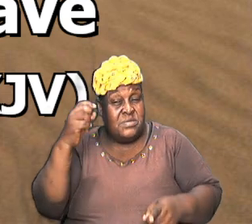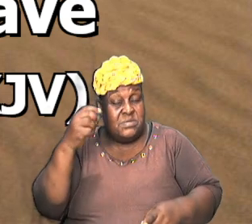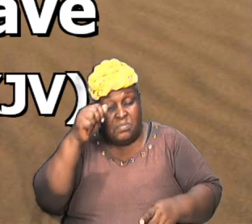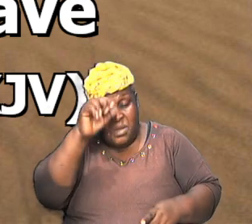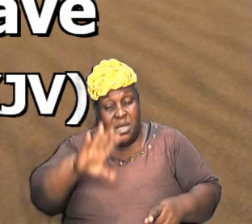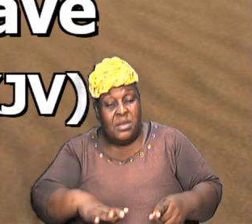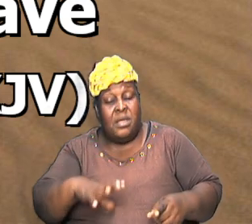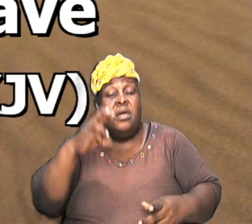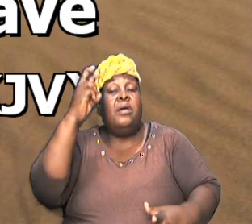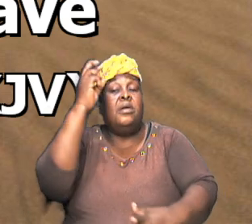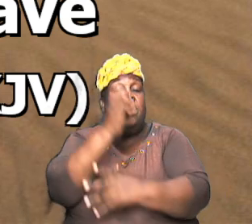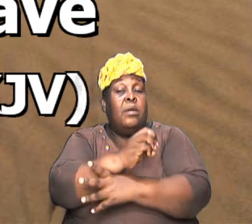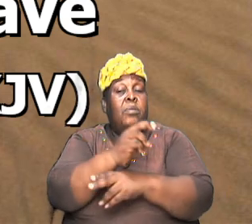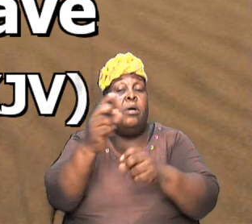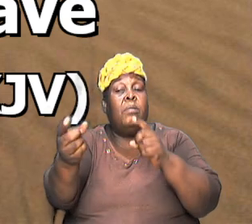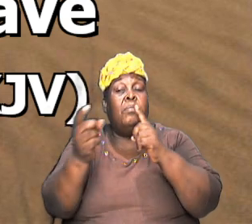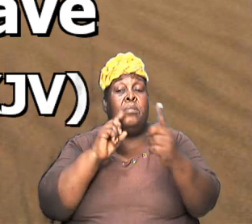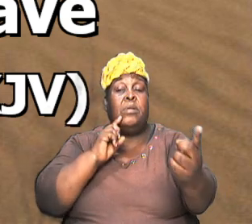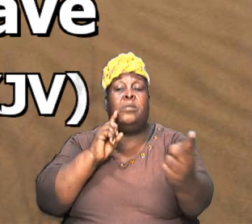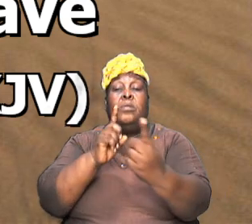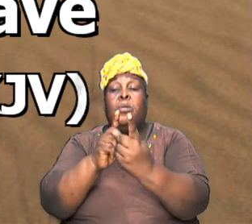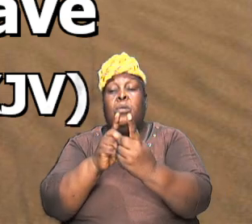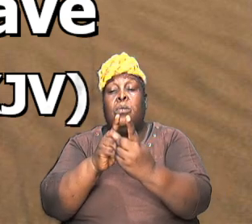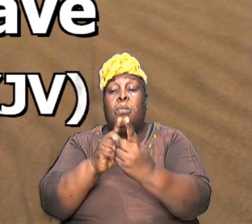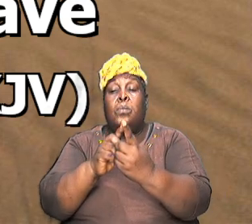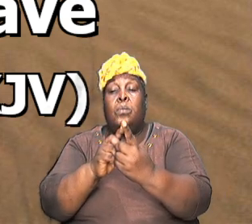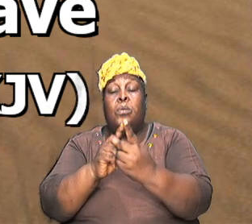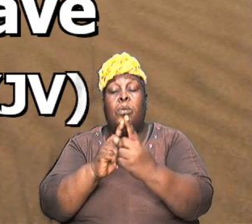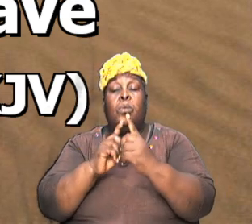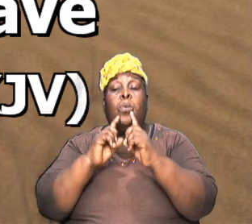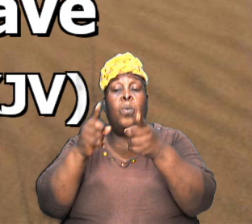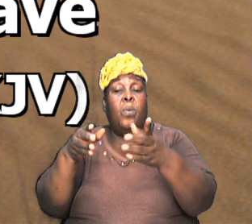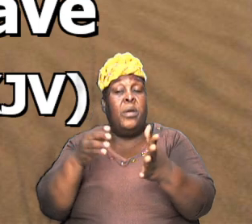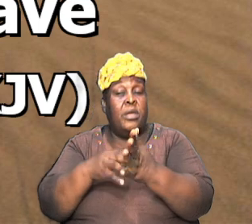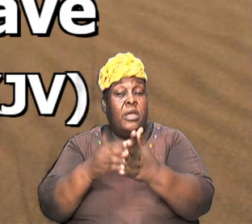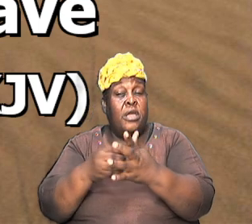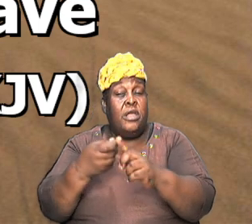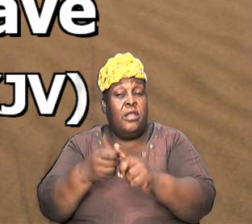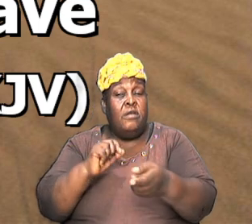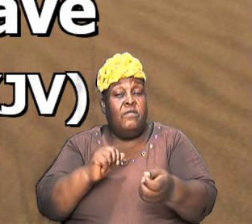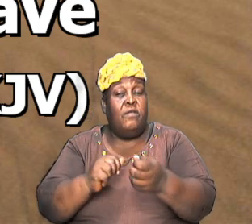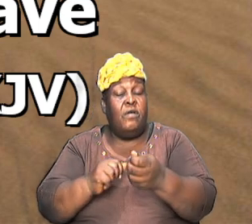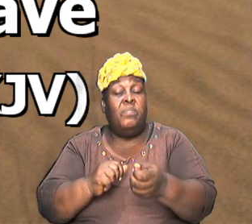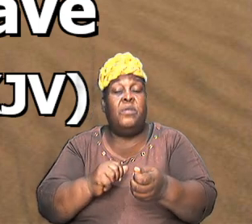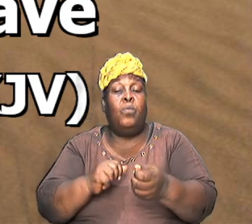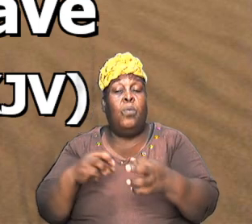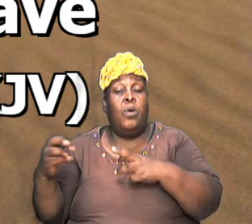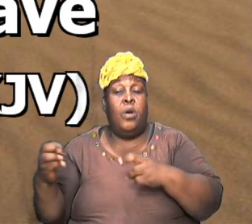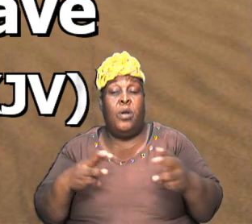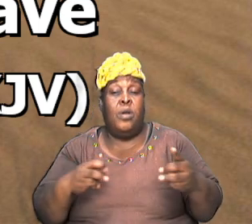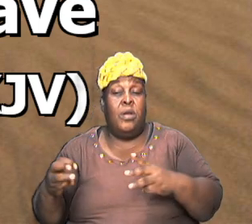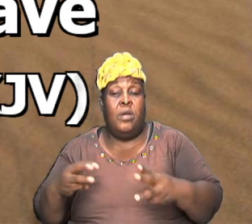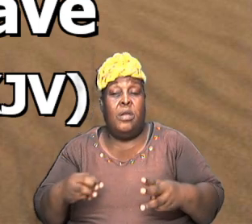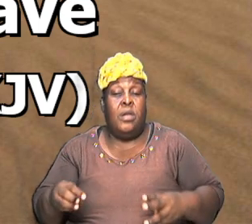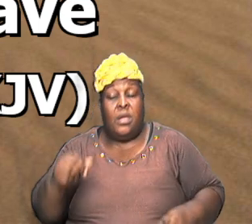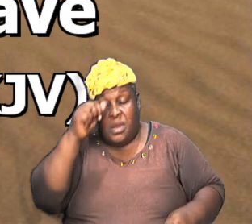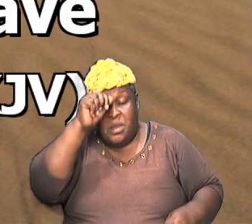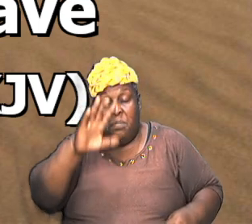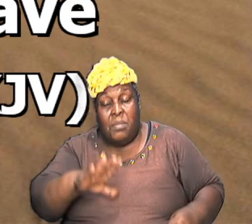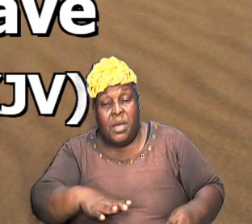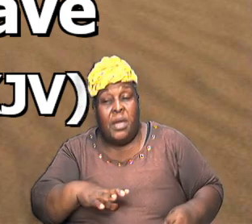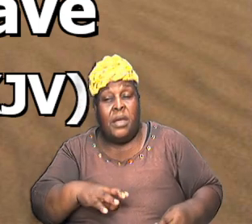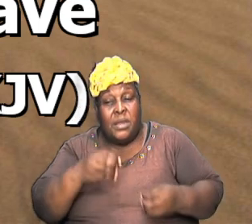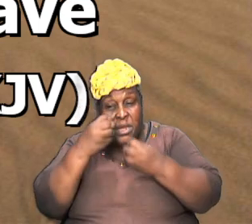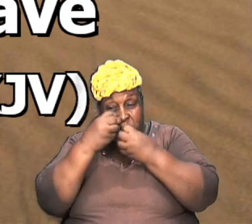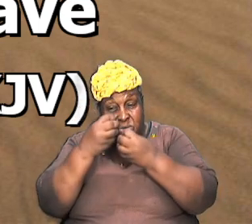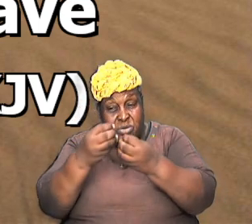met when he was coming back from the slaughter he saw this man and the man introduced himself and he brought